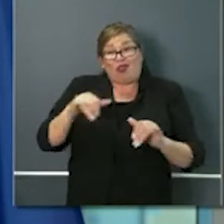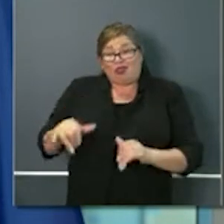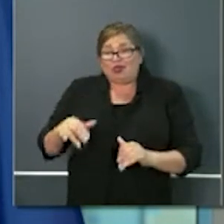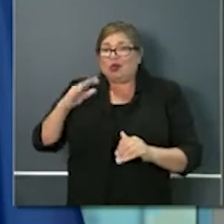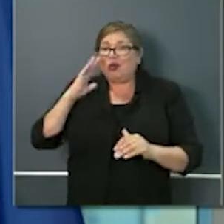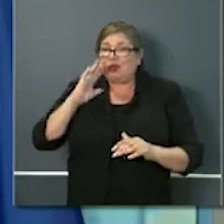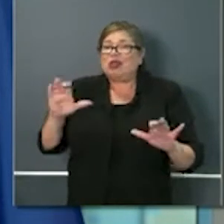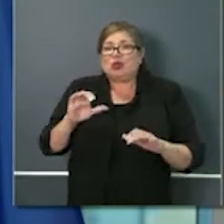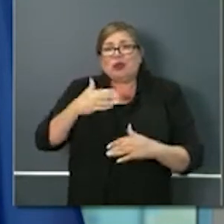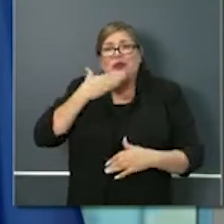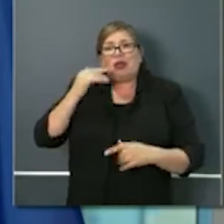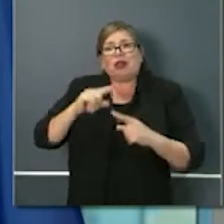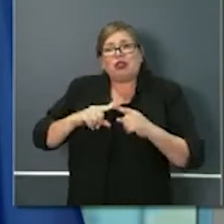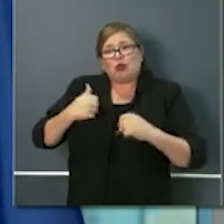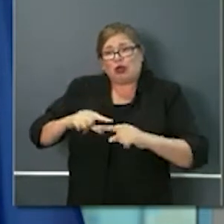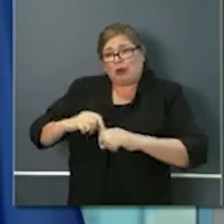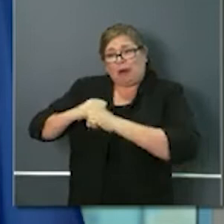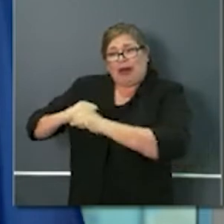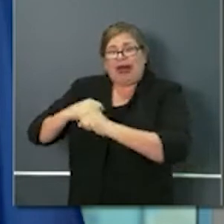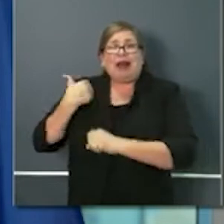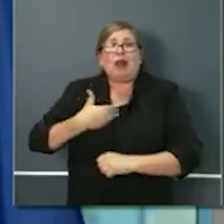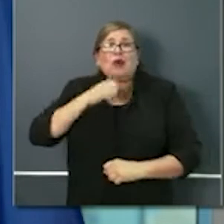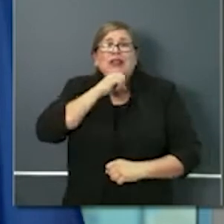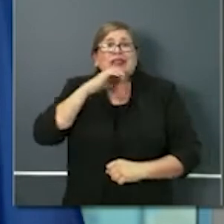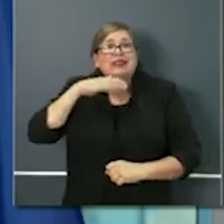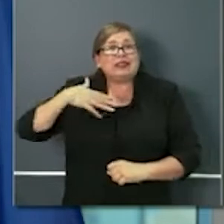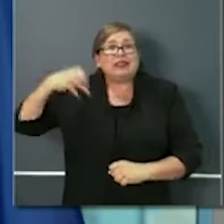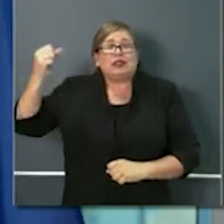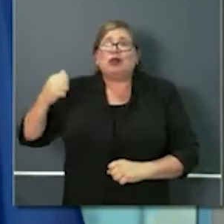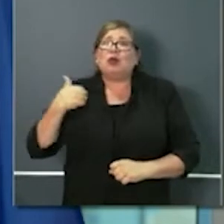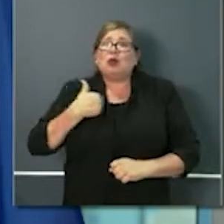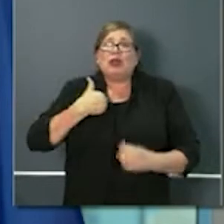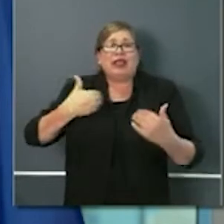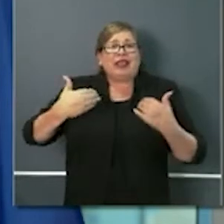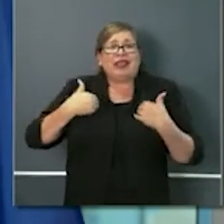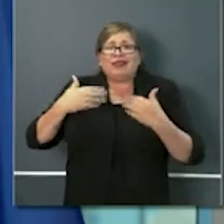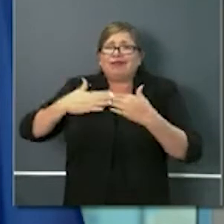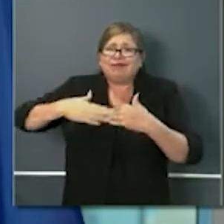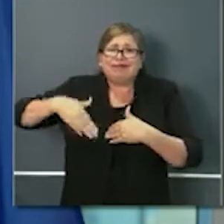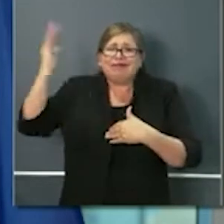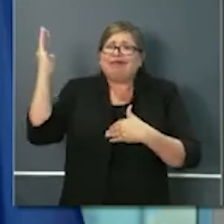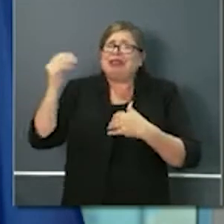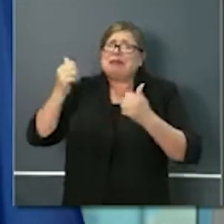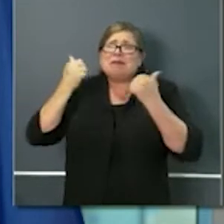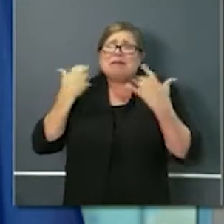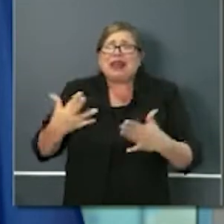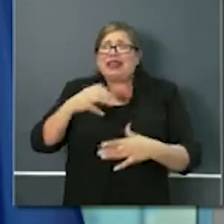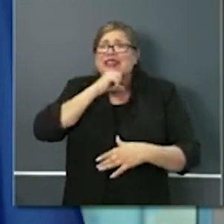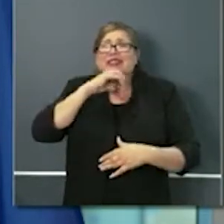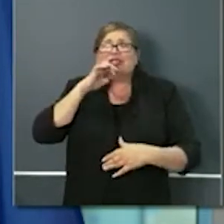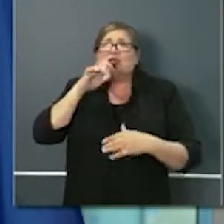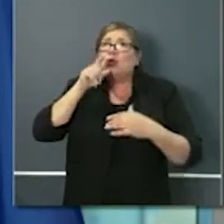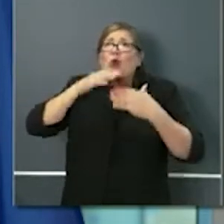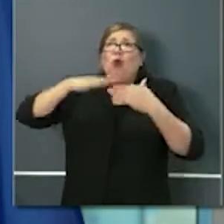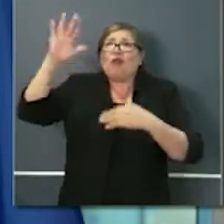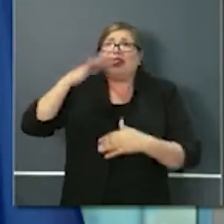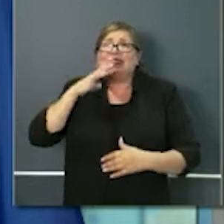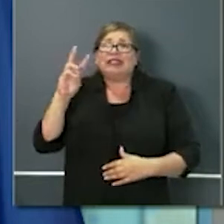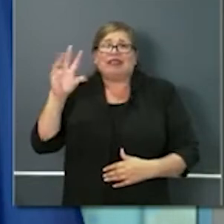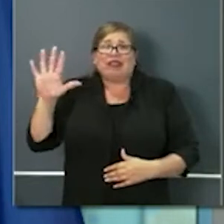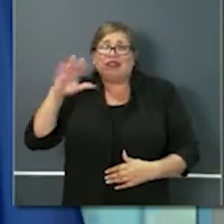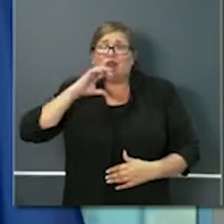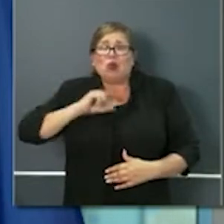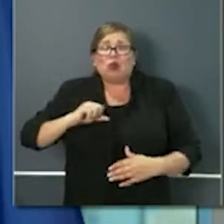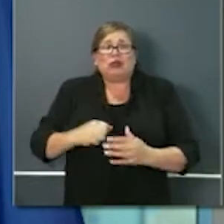have 5.3 million Californians that are 65 years and older and we've been doing some remarkable things at the local